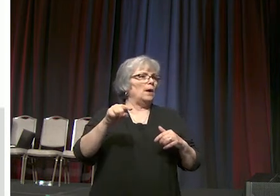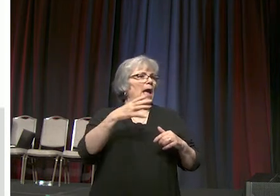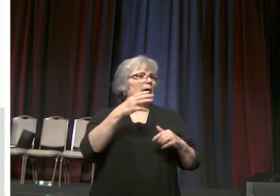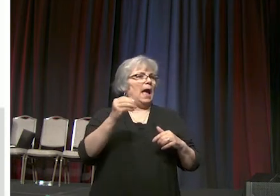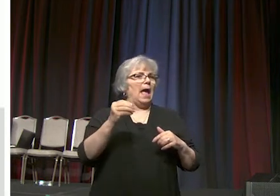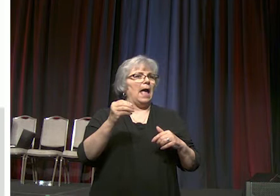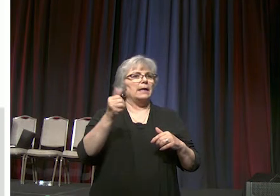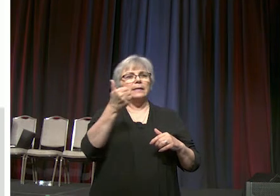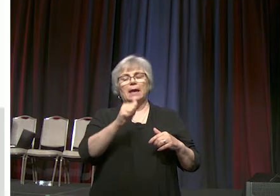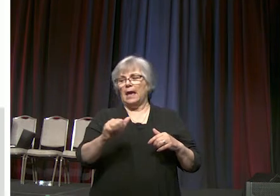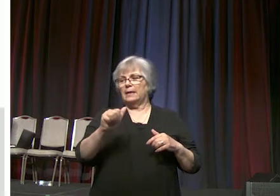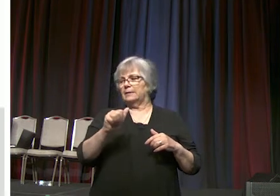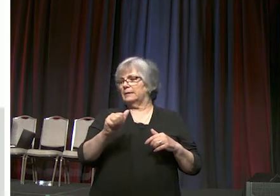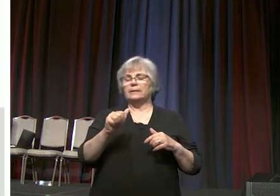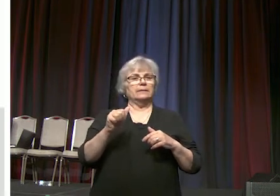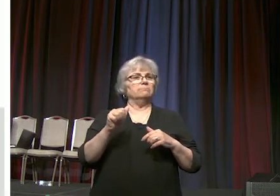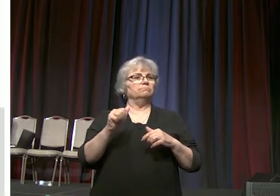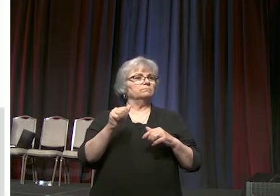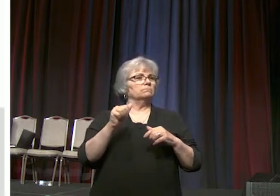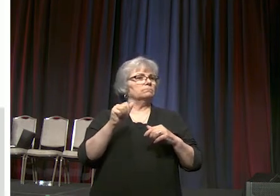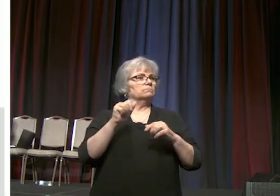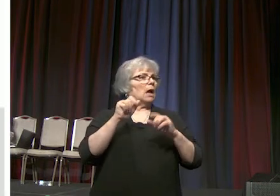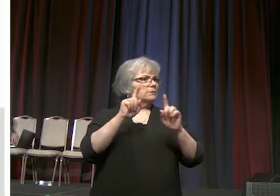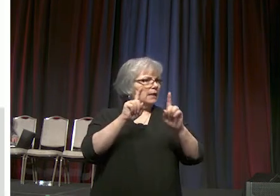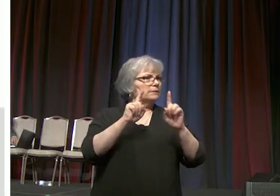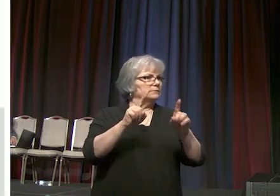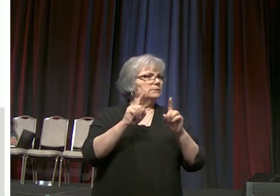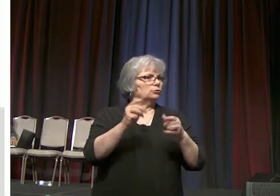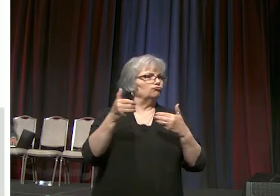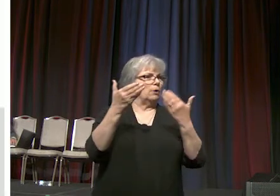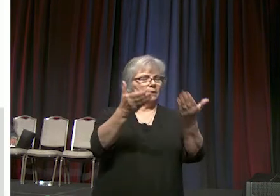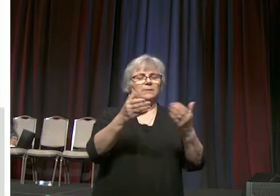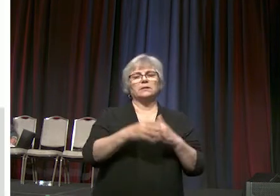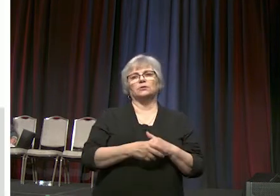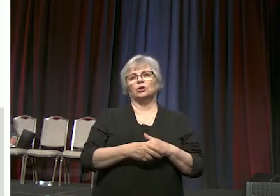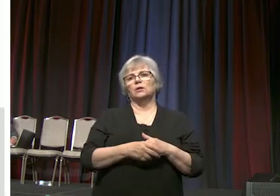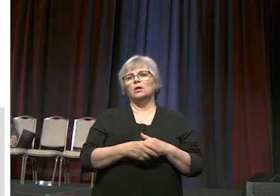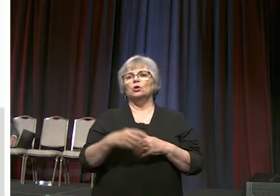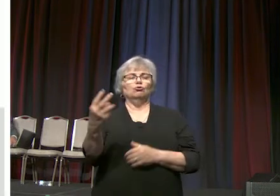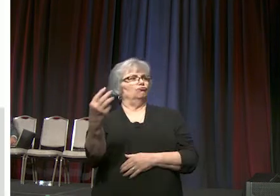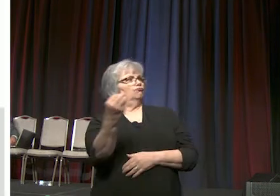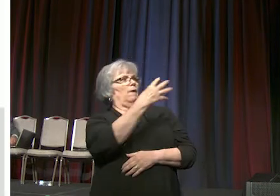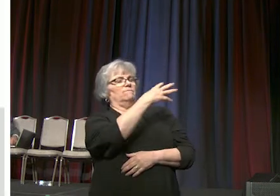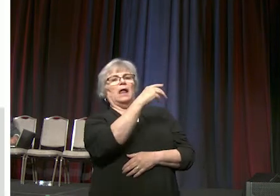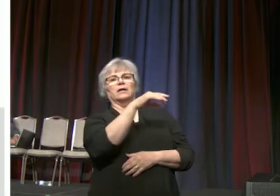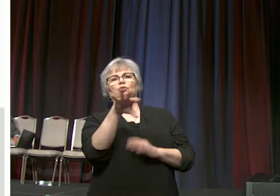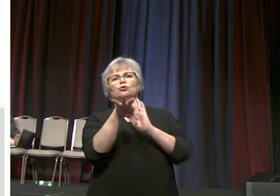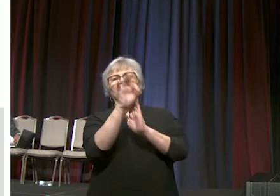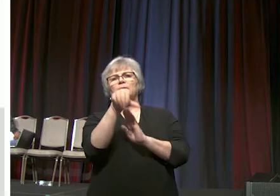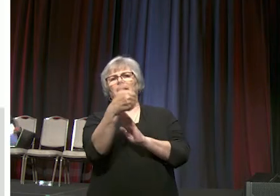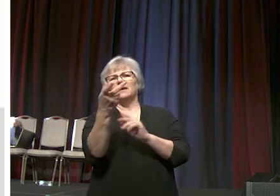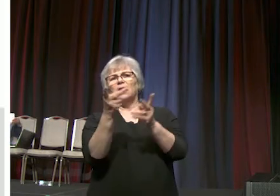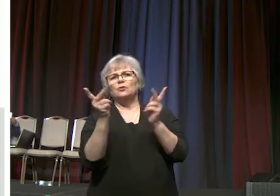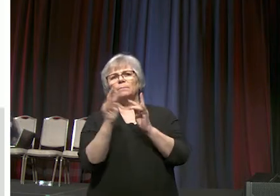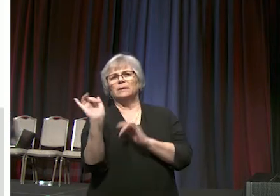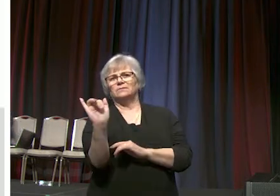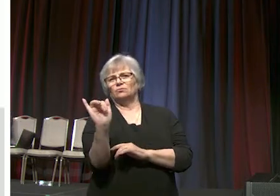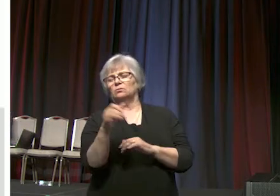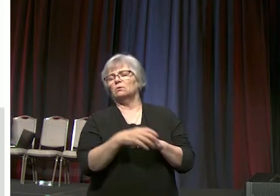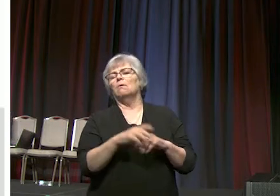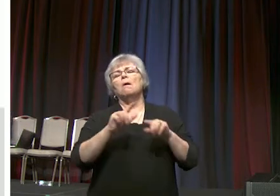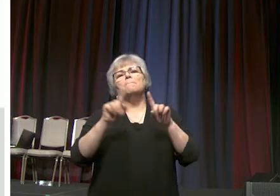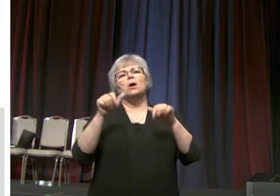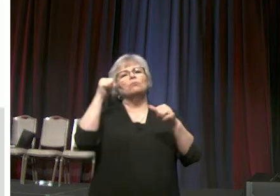recommendations so just on this slide and you can uh find it elsewhere uh you can re uh